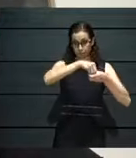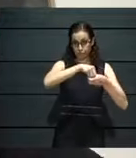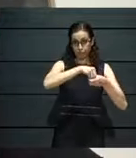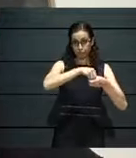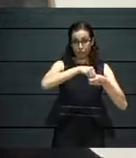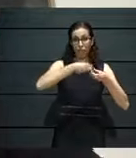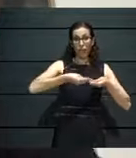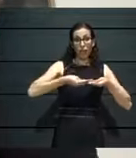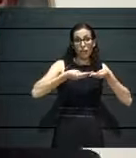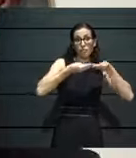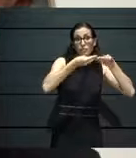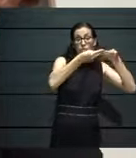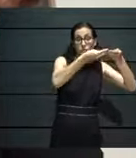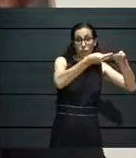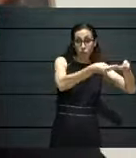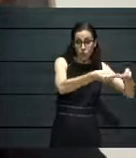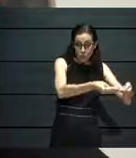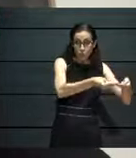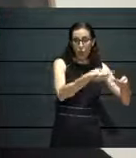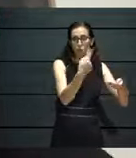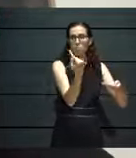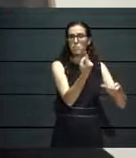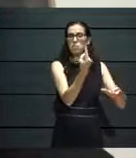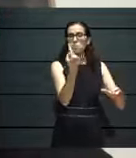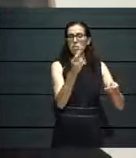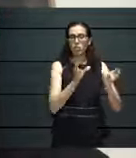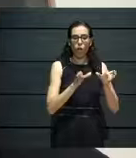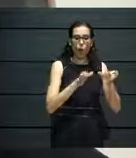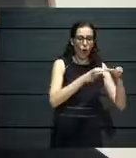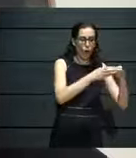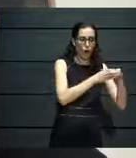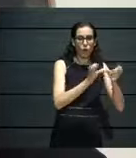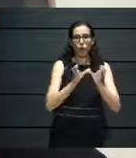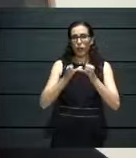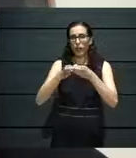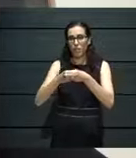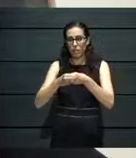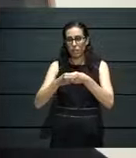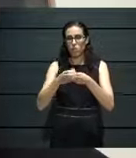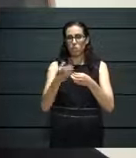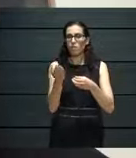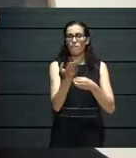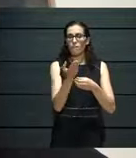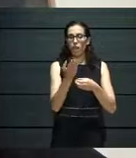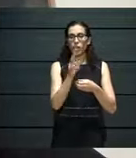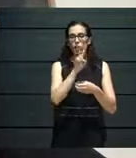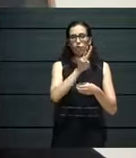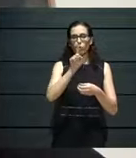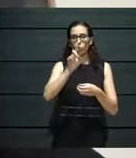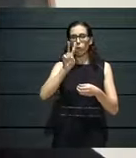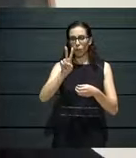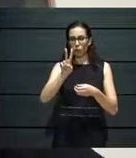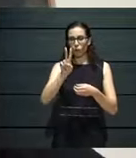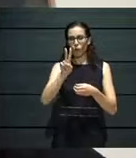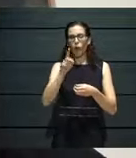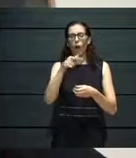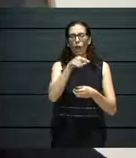organizations in number 212 Old Bakery Street. So Food Bank, African Media,